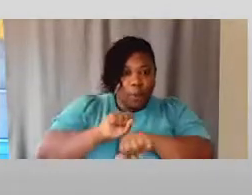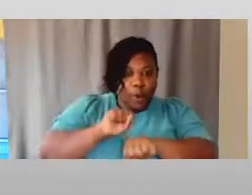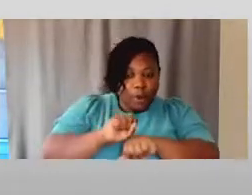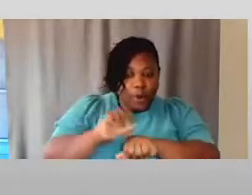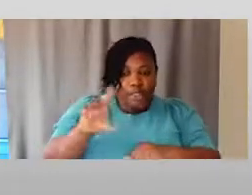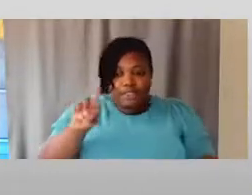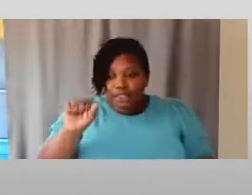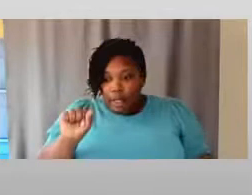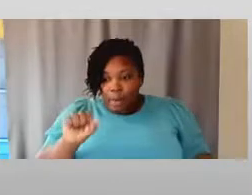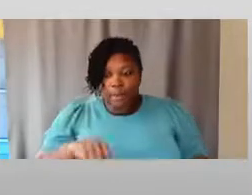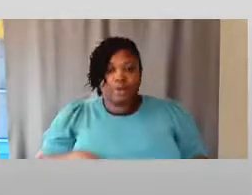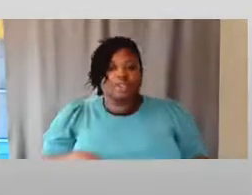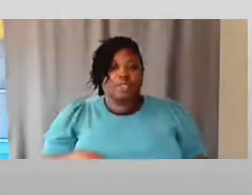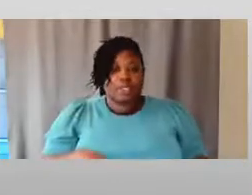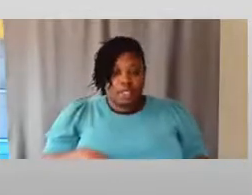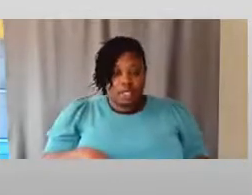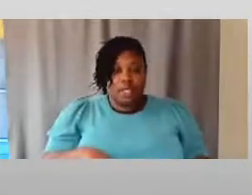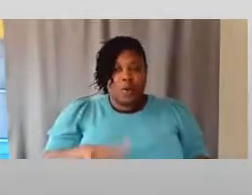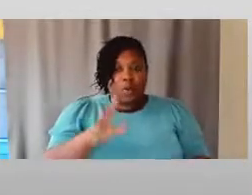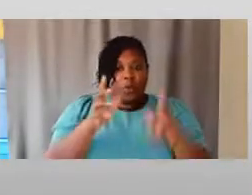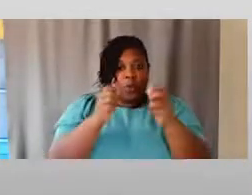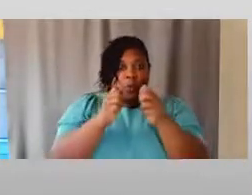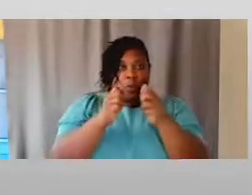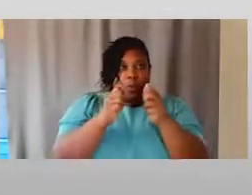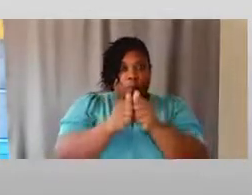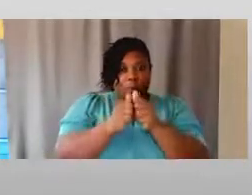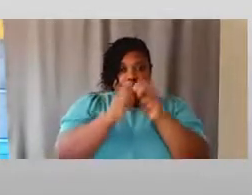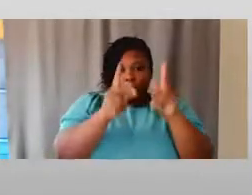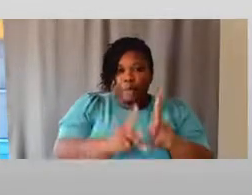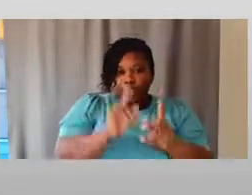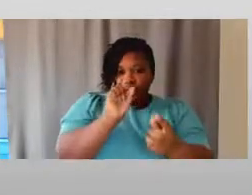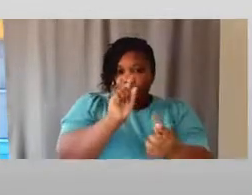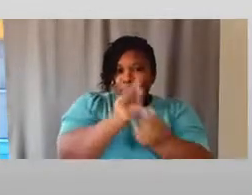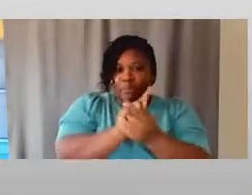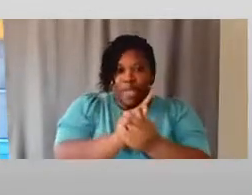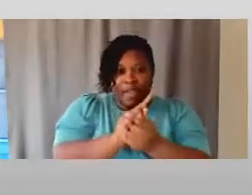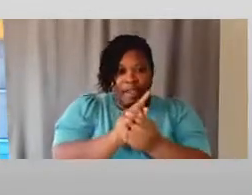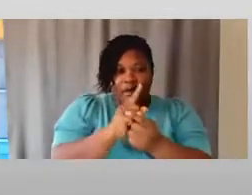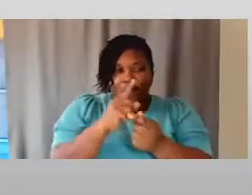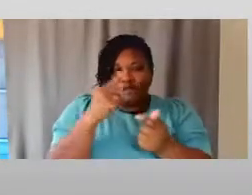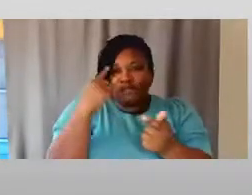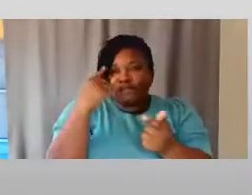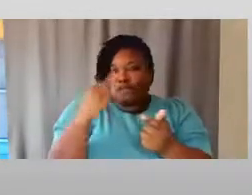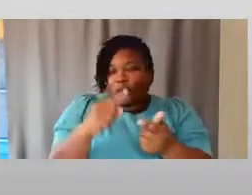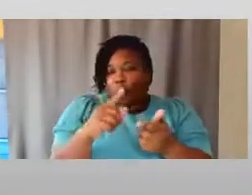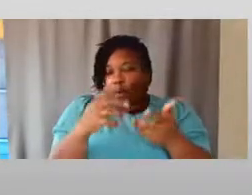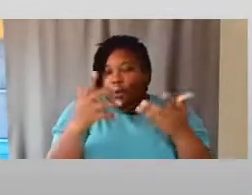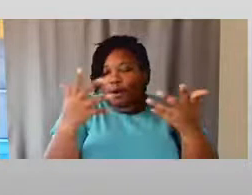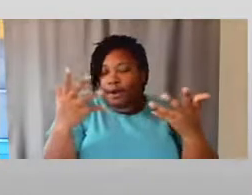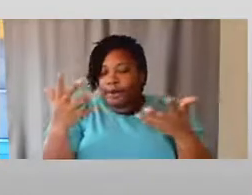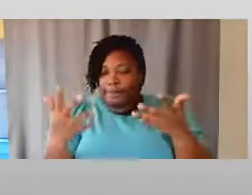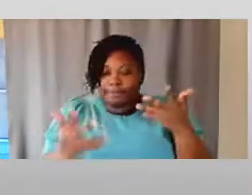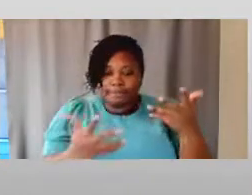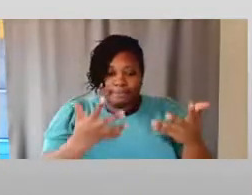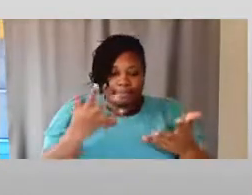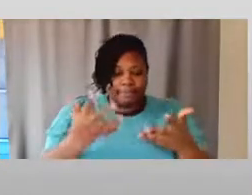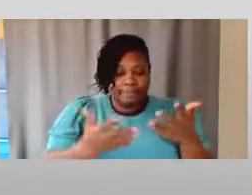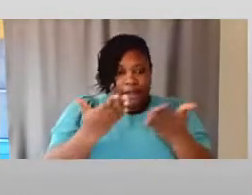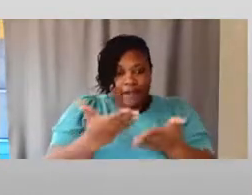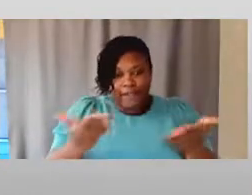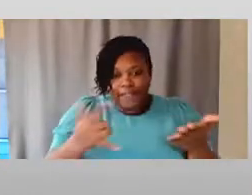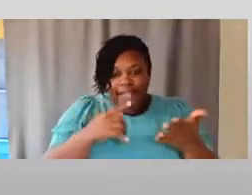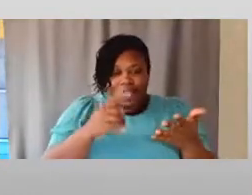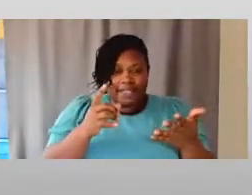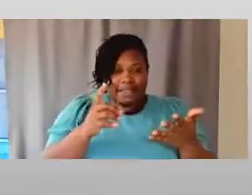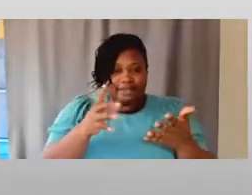disabled with someone I would meet for some kind of, you know, other shared thing like Kate was